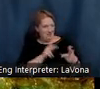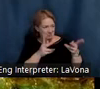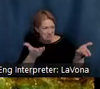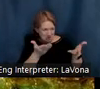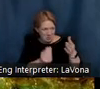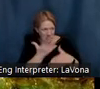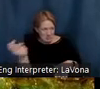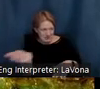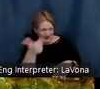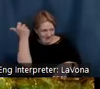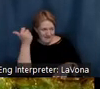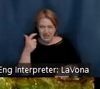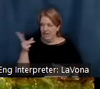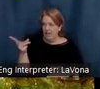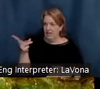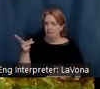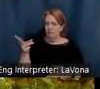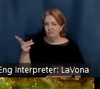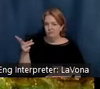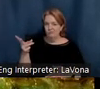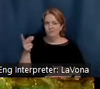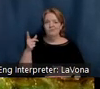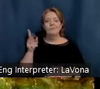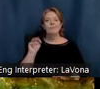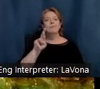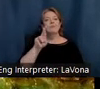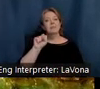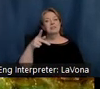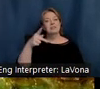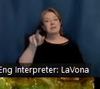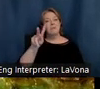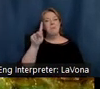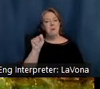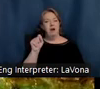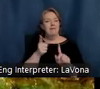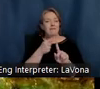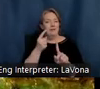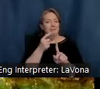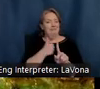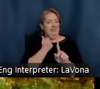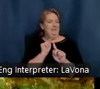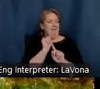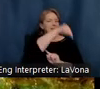Mrs. Parks from Parks Farm down the hill helped Selma learn how to cook and how to plant food.